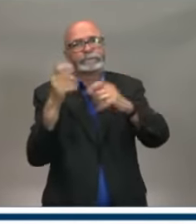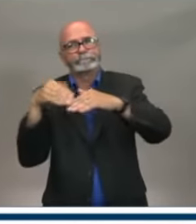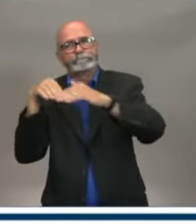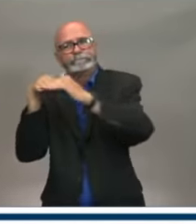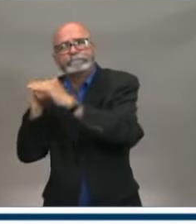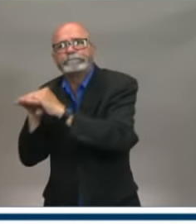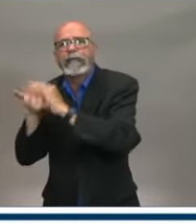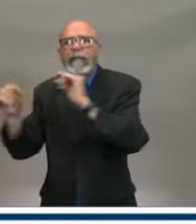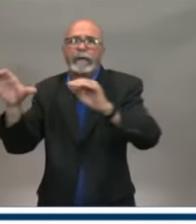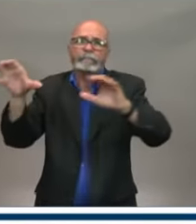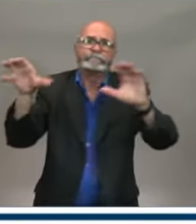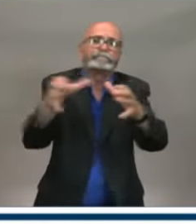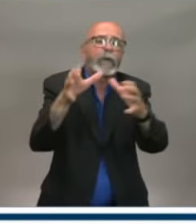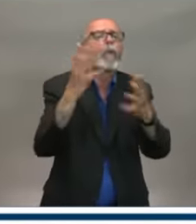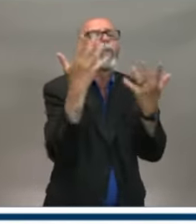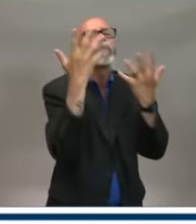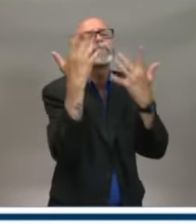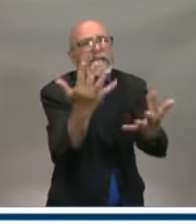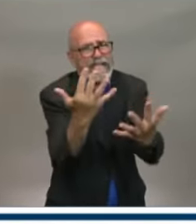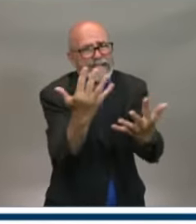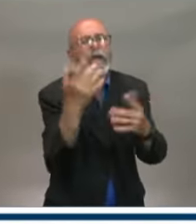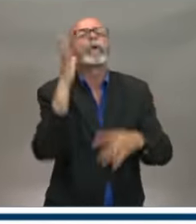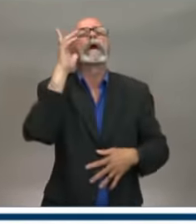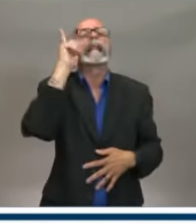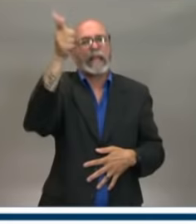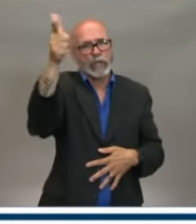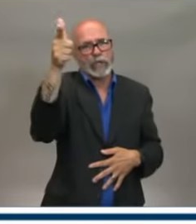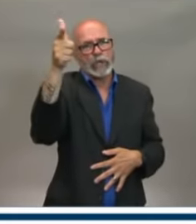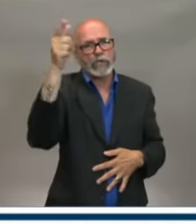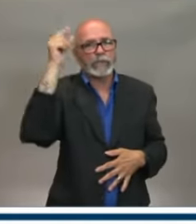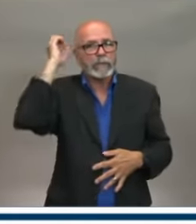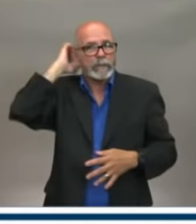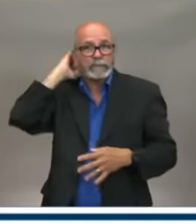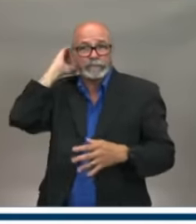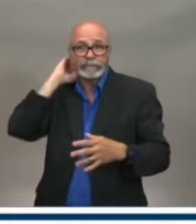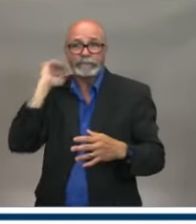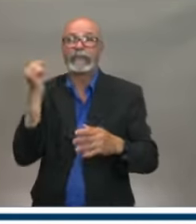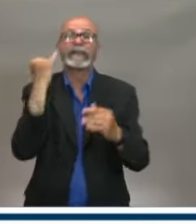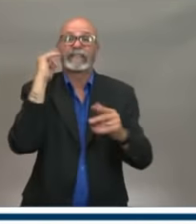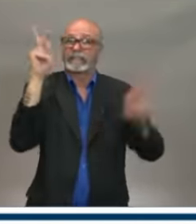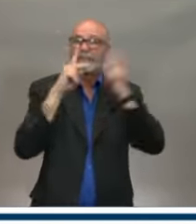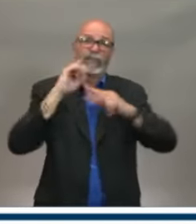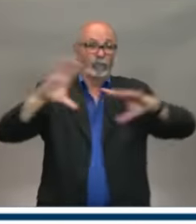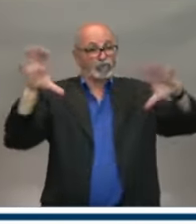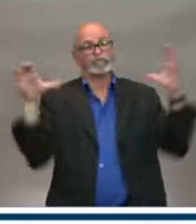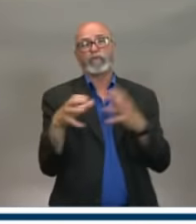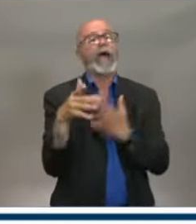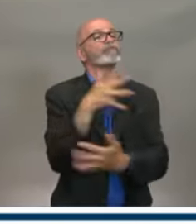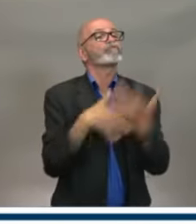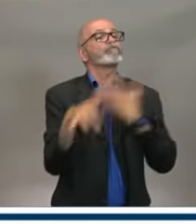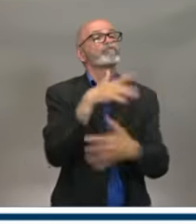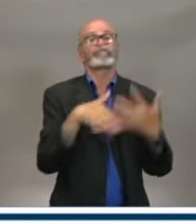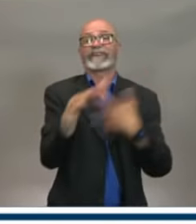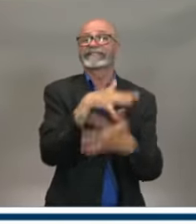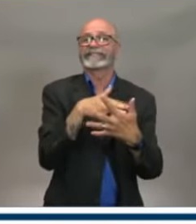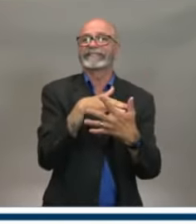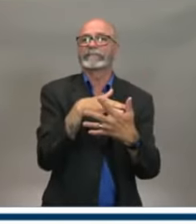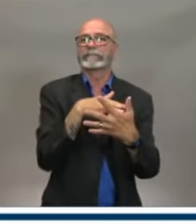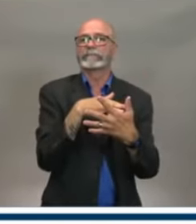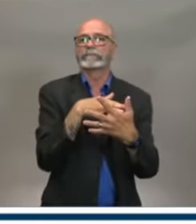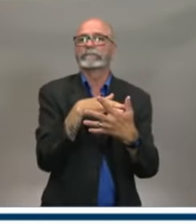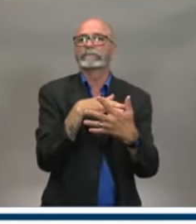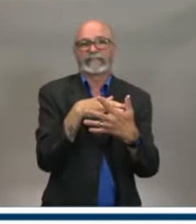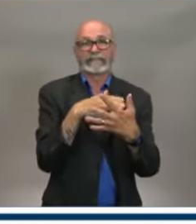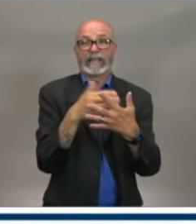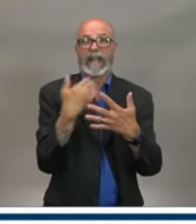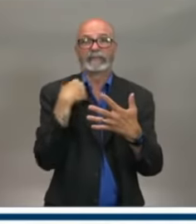But we need to understand that settings that bring lots of people together, especially in social kind of environments, carry their own unique risk